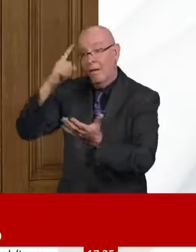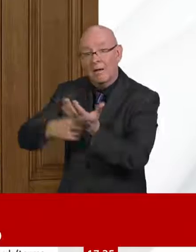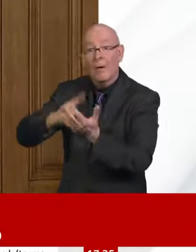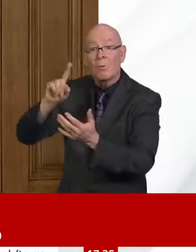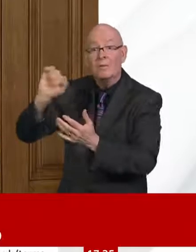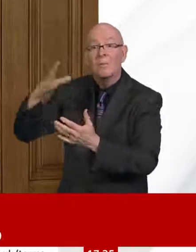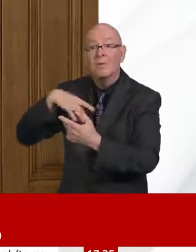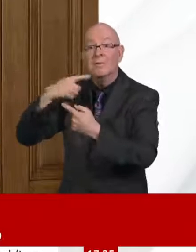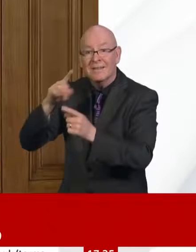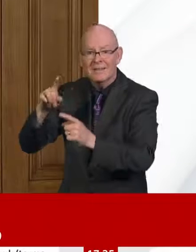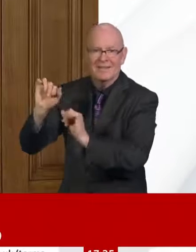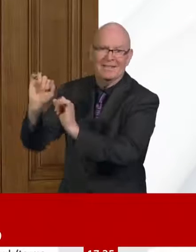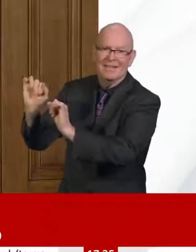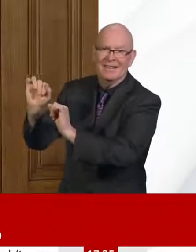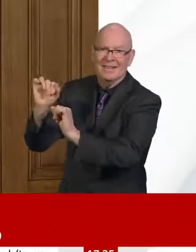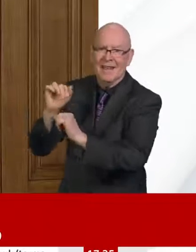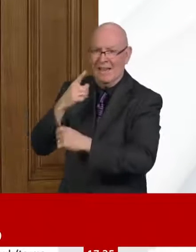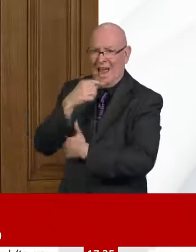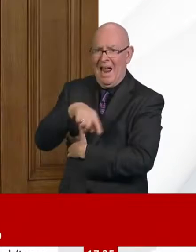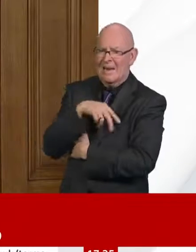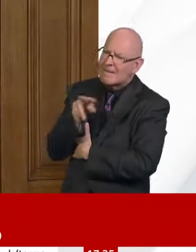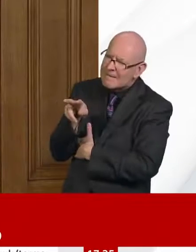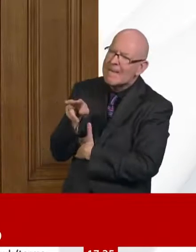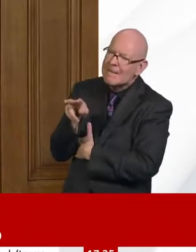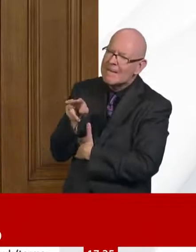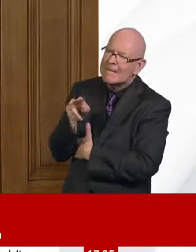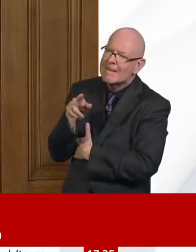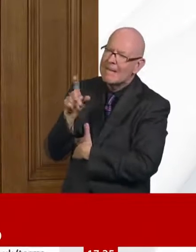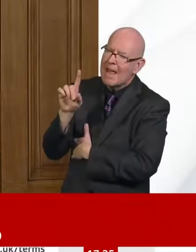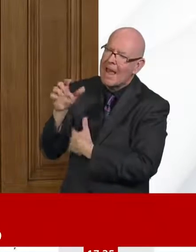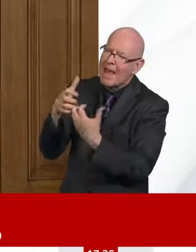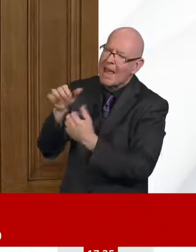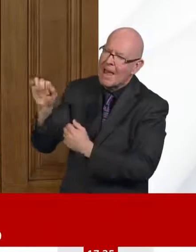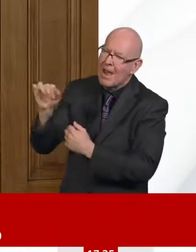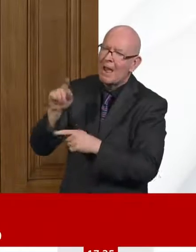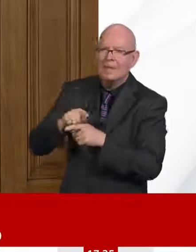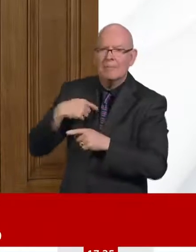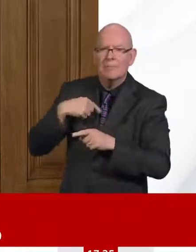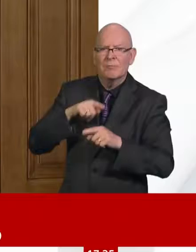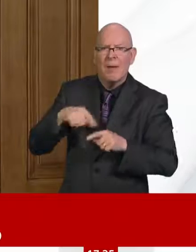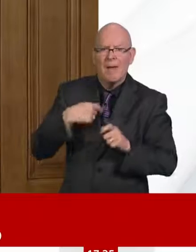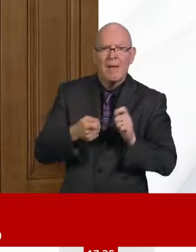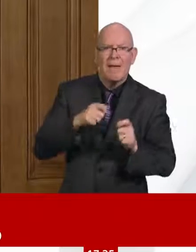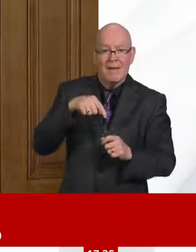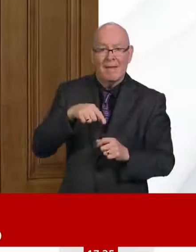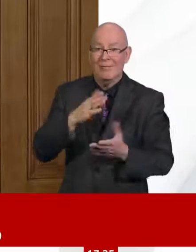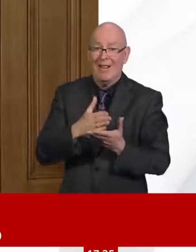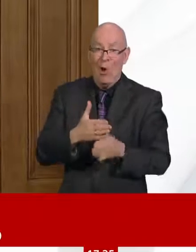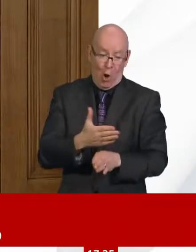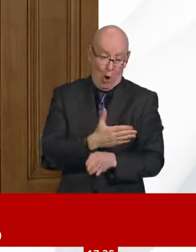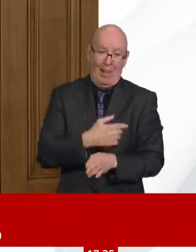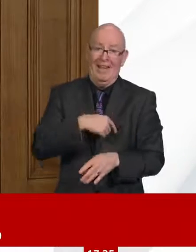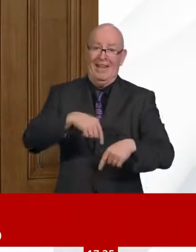even there, we weren't actually able to compare like with like because it was a much younger population that had been tested. So